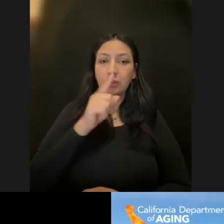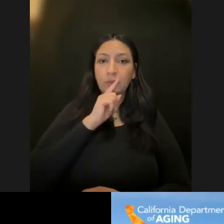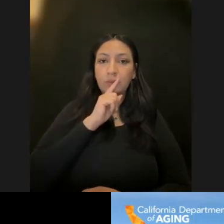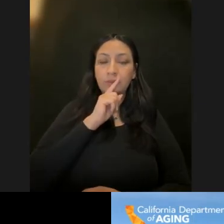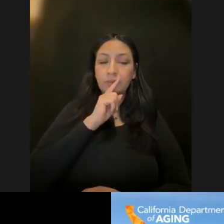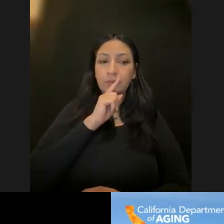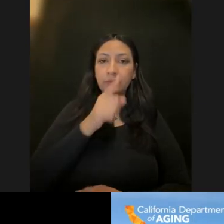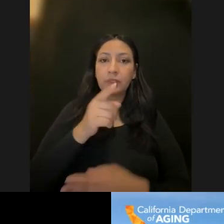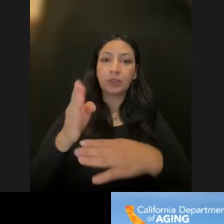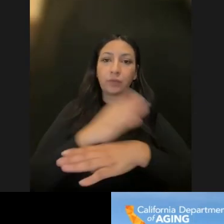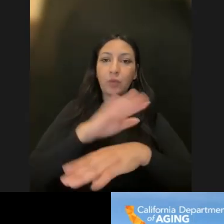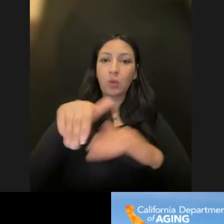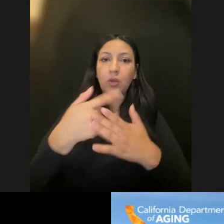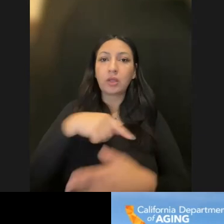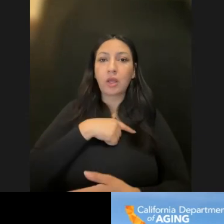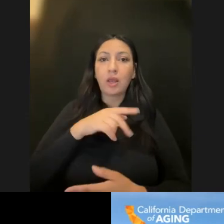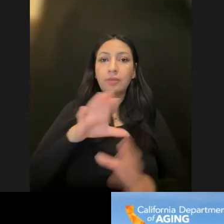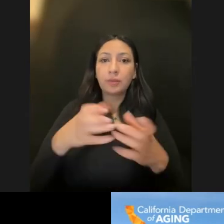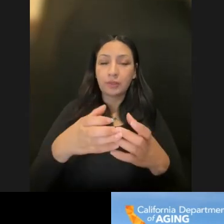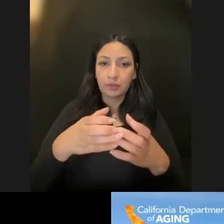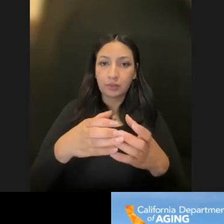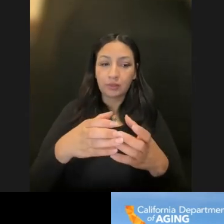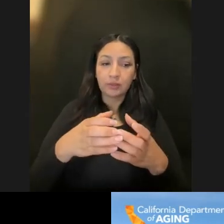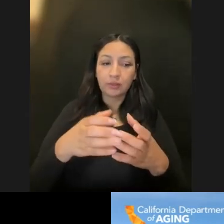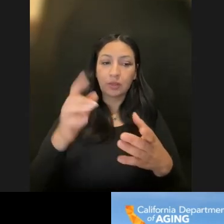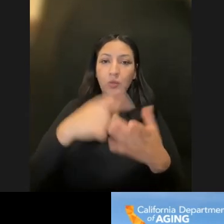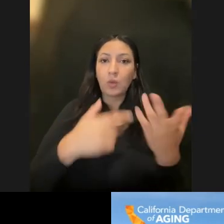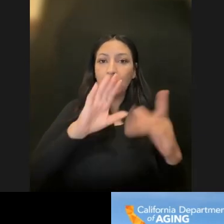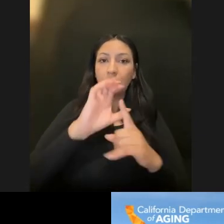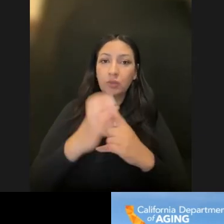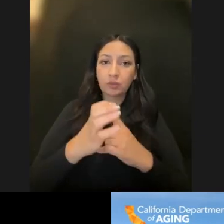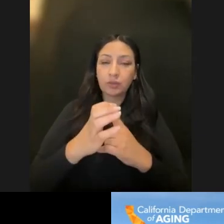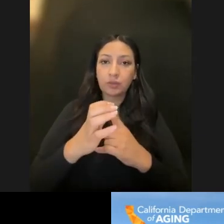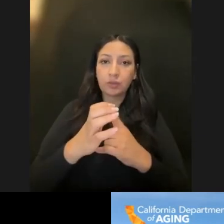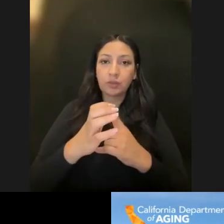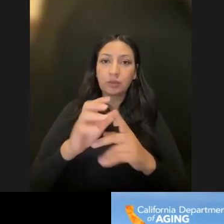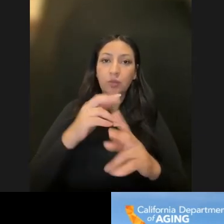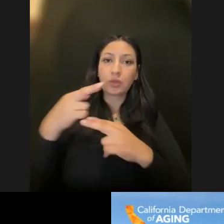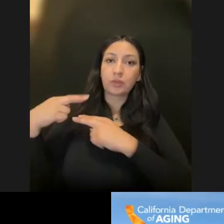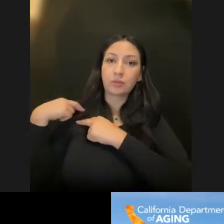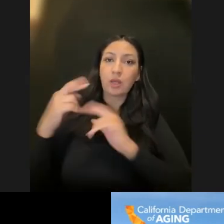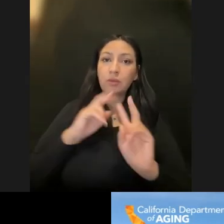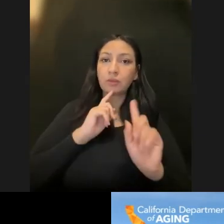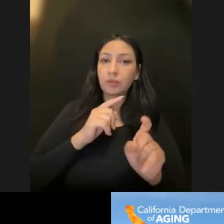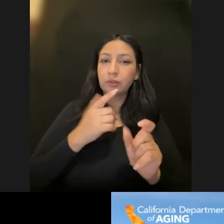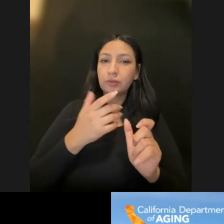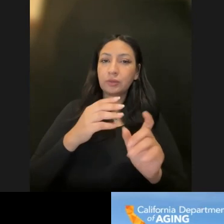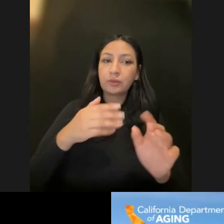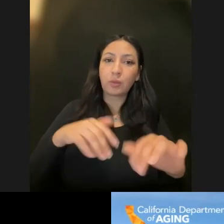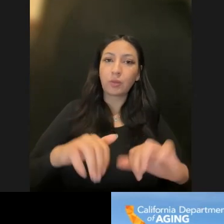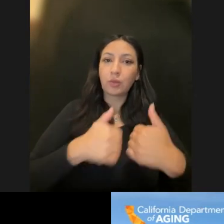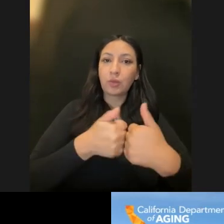you know, all of our populations what a culturally responsive approach might be and